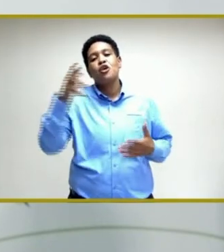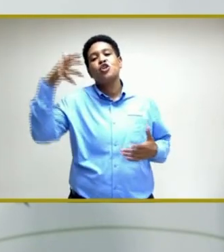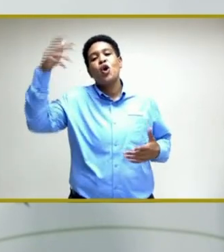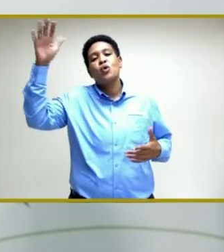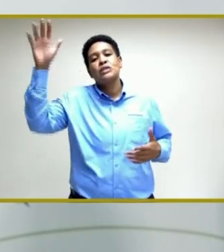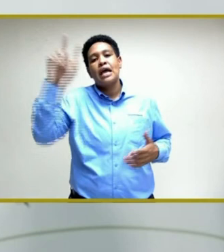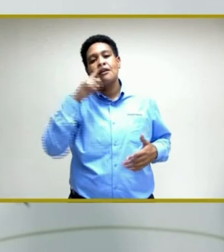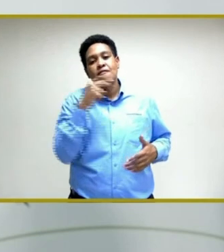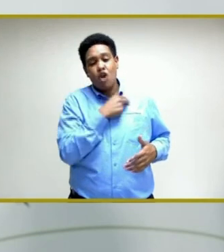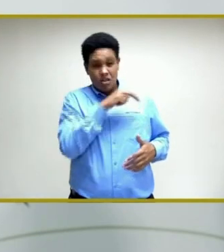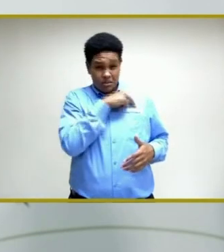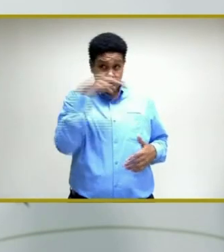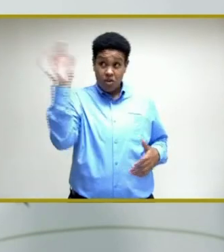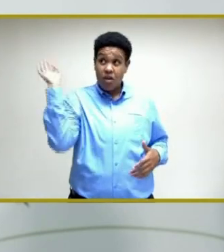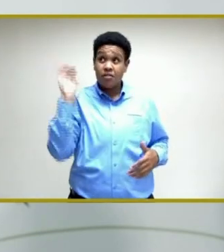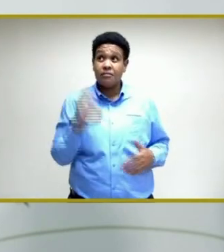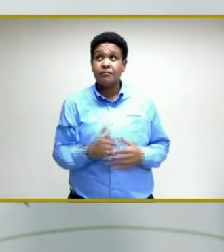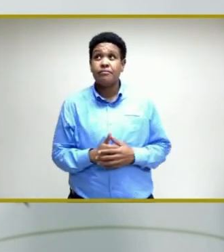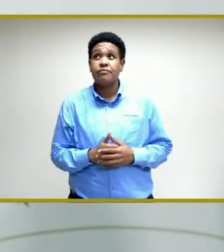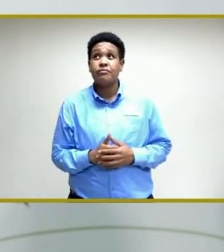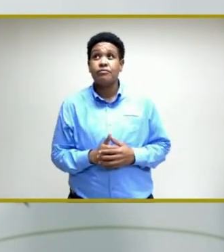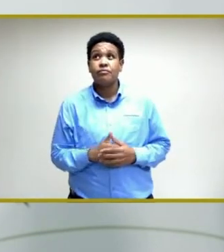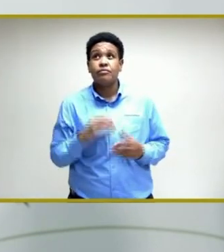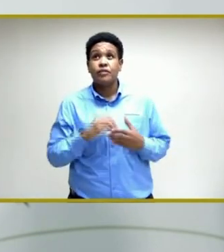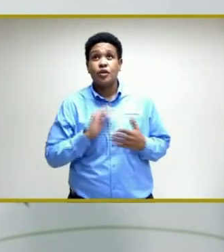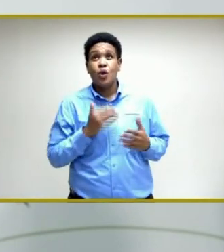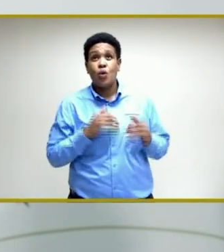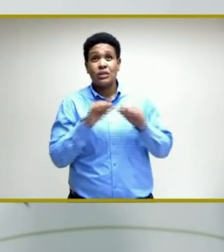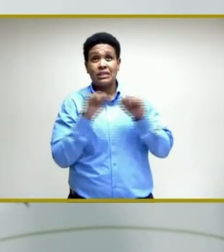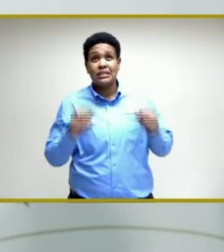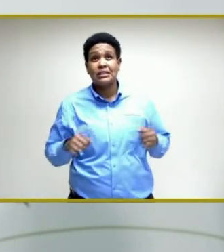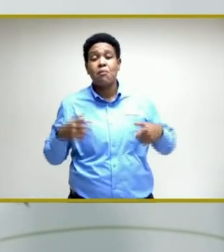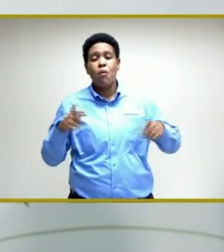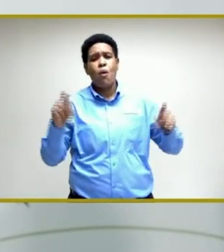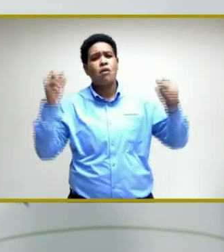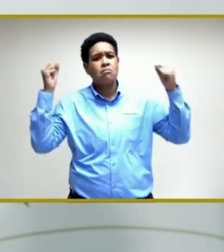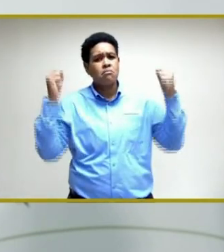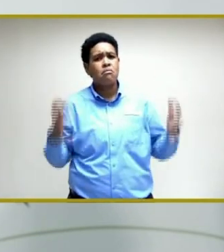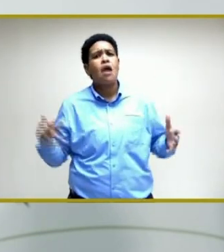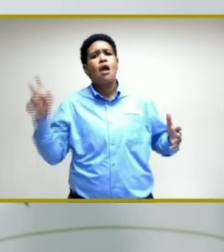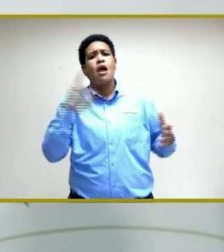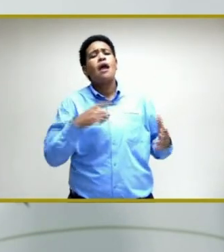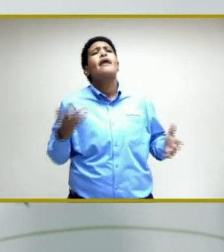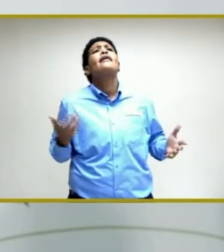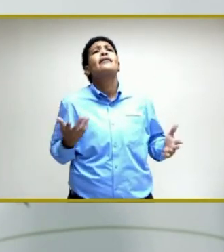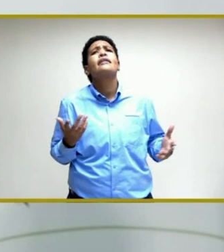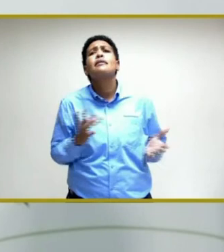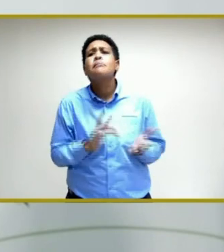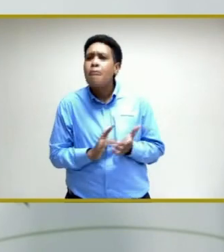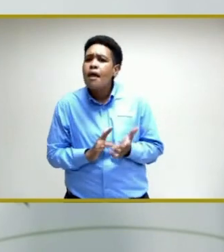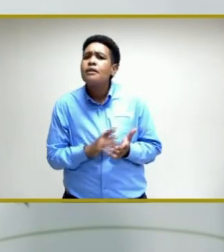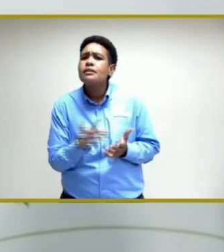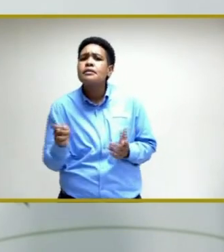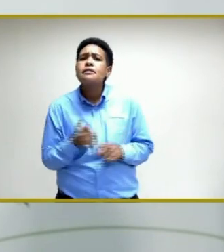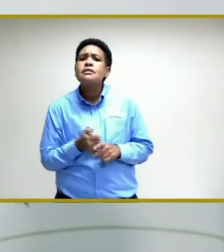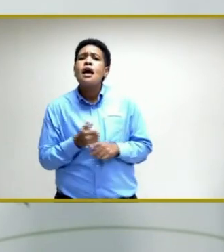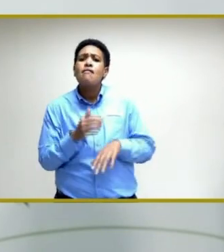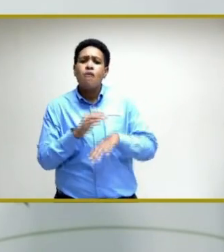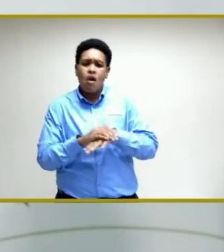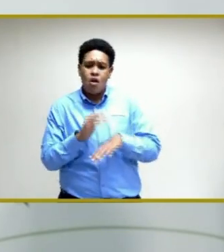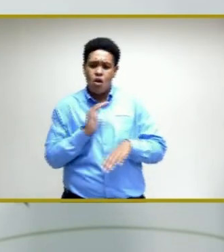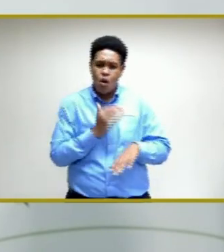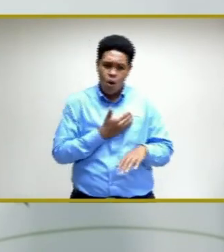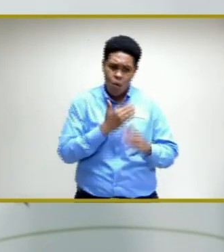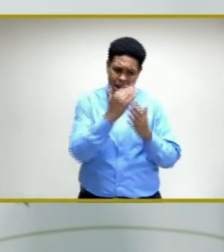of the hospital. So in our system, while a significant number of medications are on our